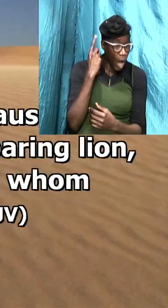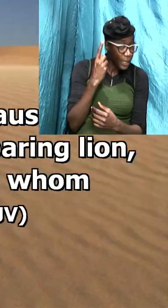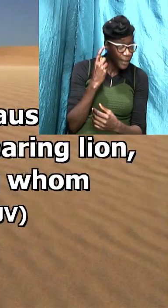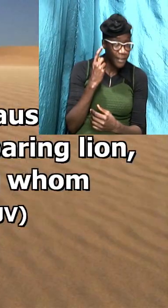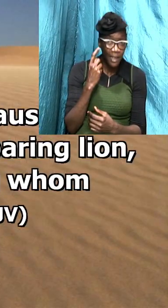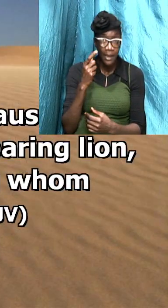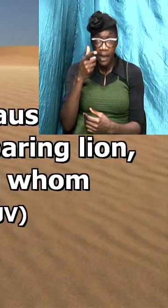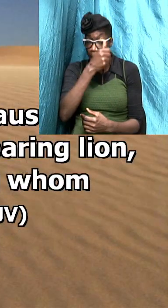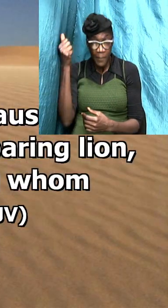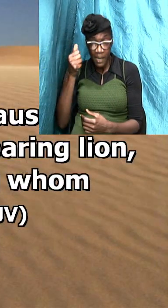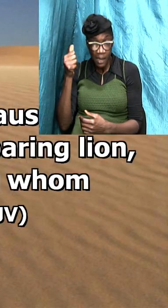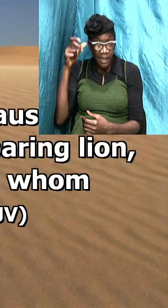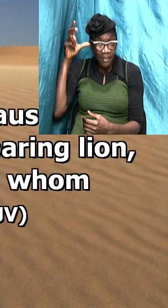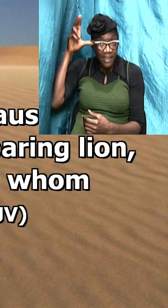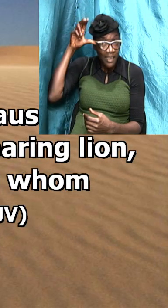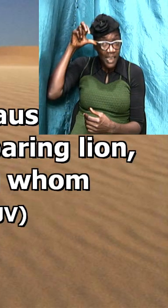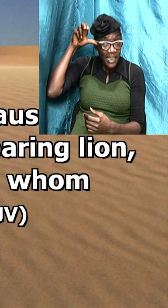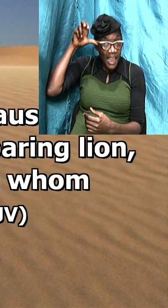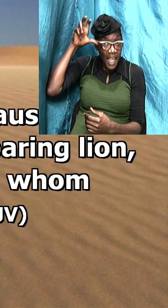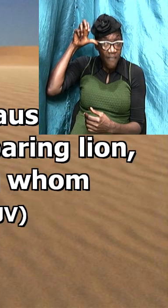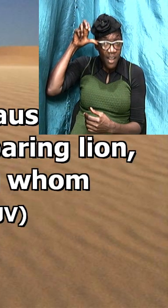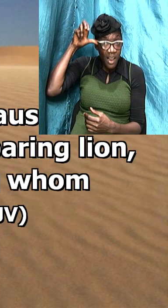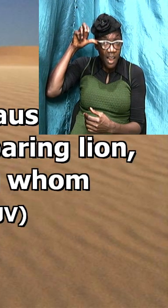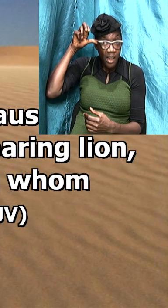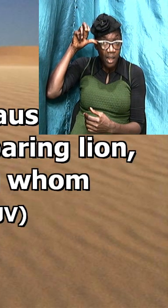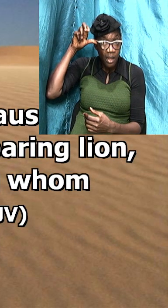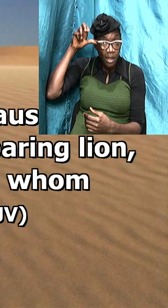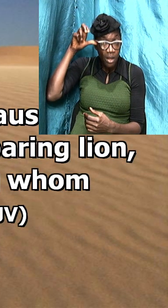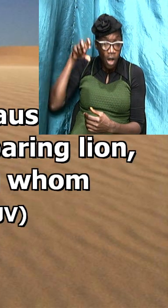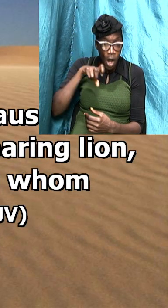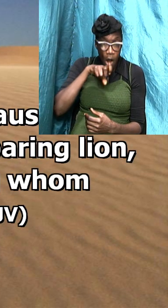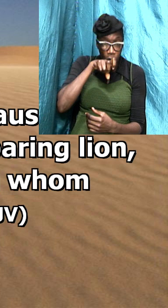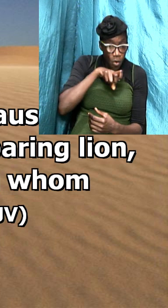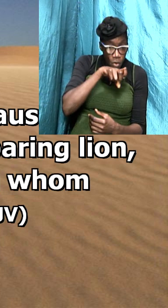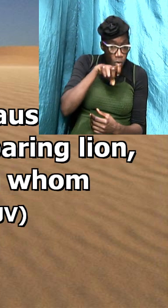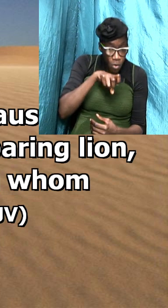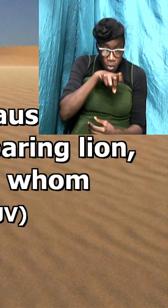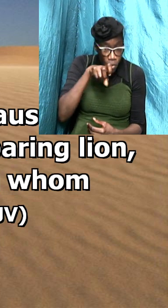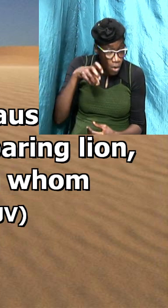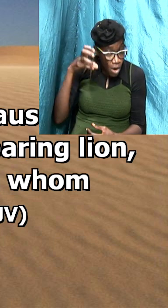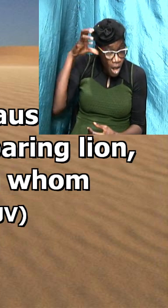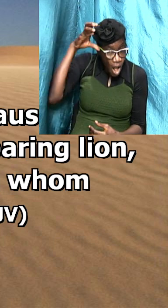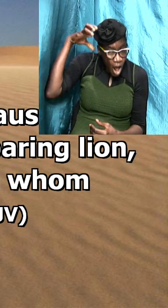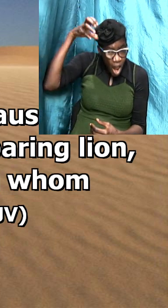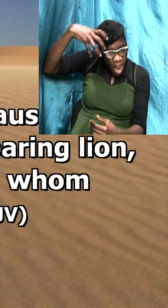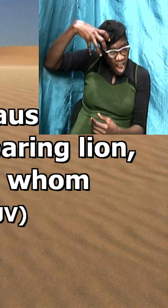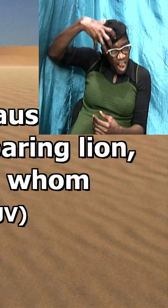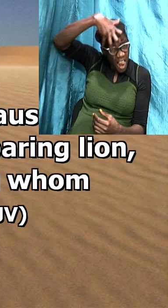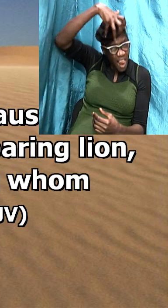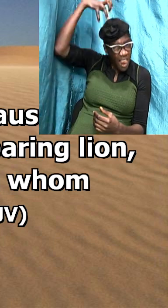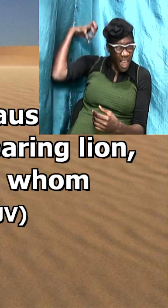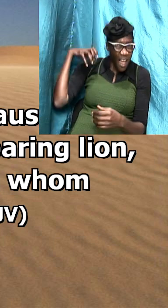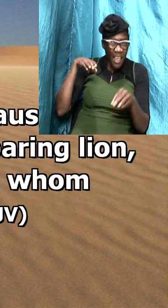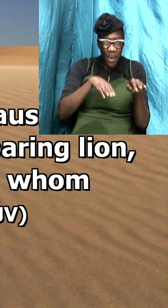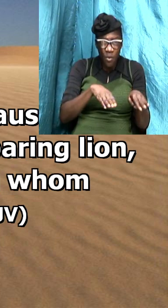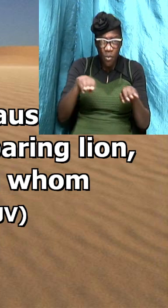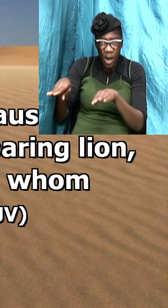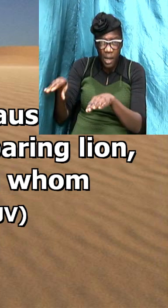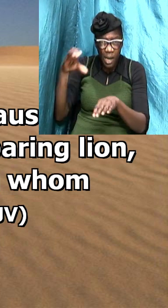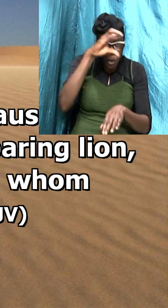because your adversary the devil as a roaring lion walk it about seek it whom he may